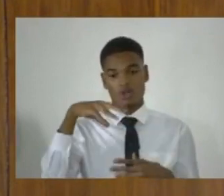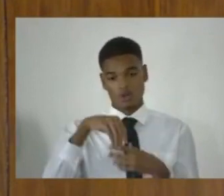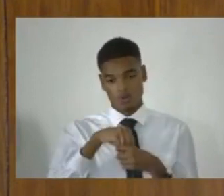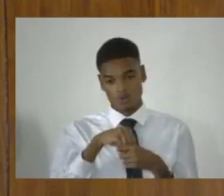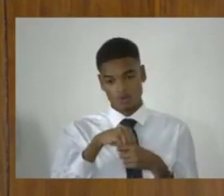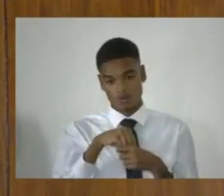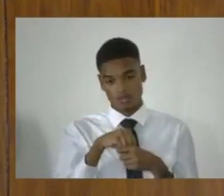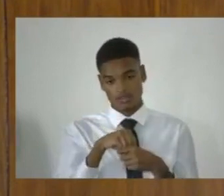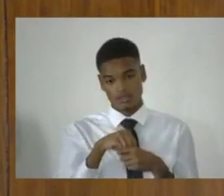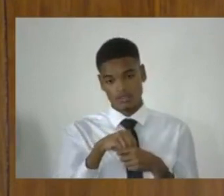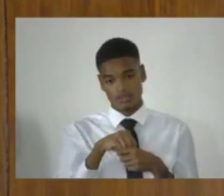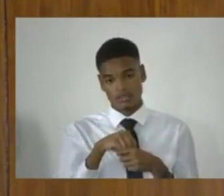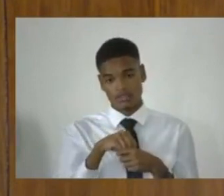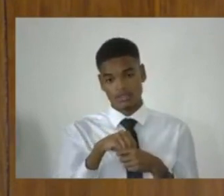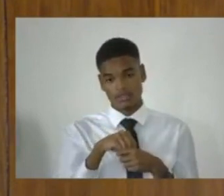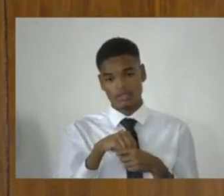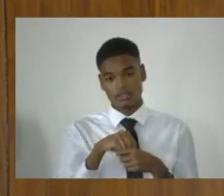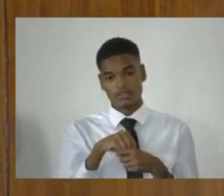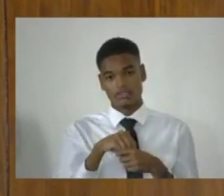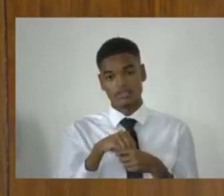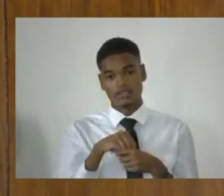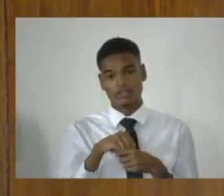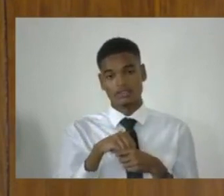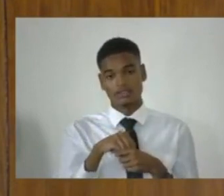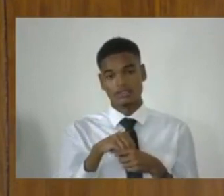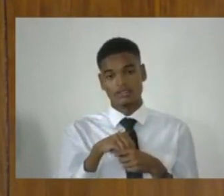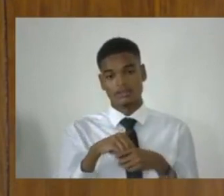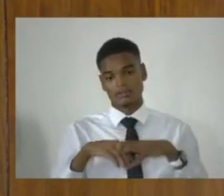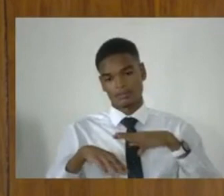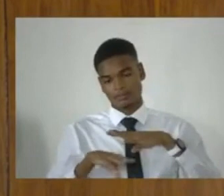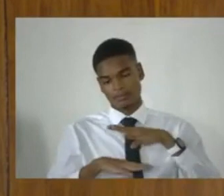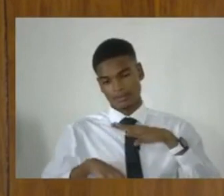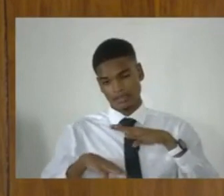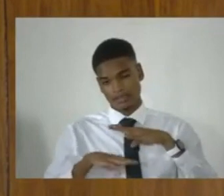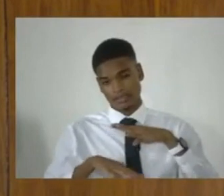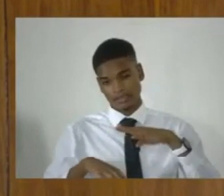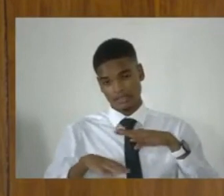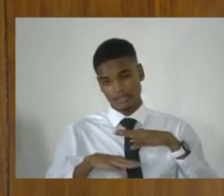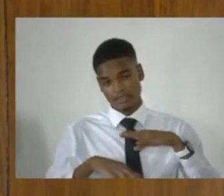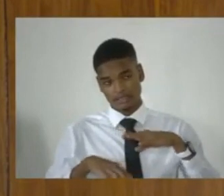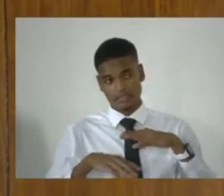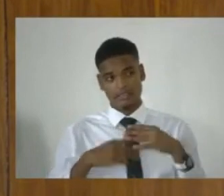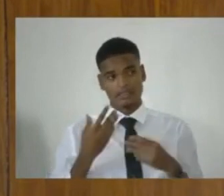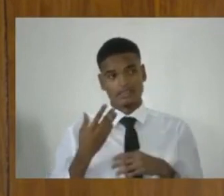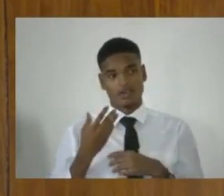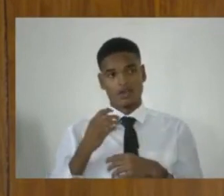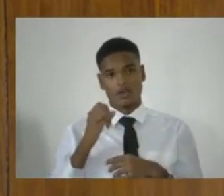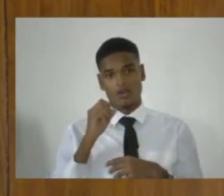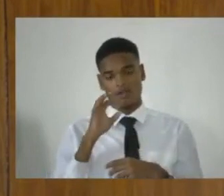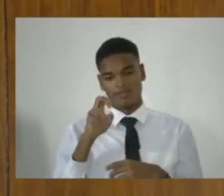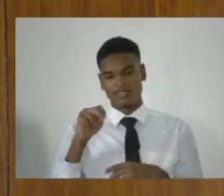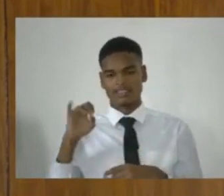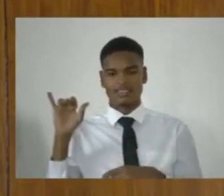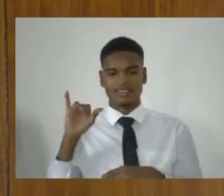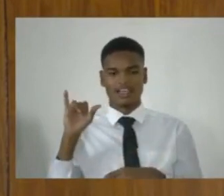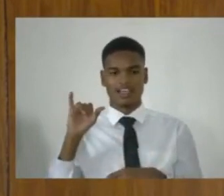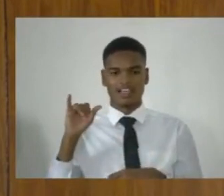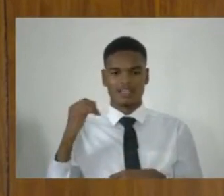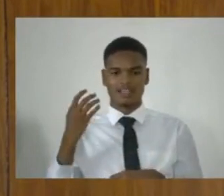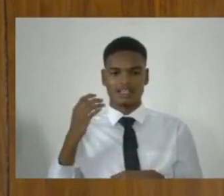Including the basic offence of illegal possession of a firearm.